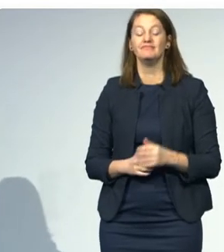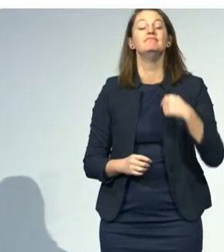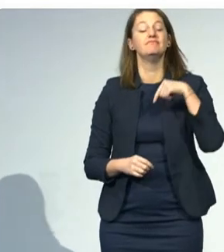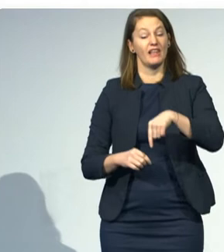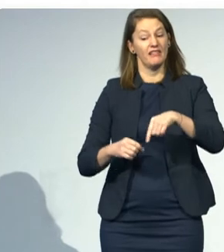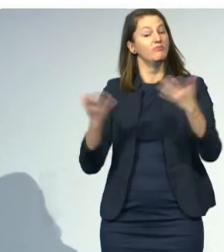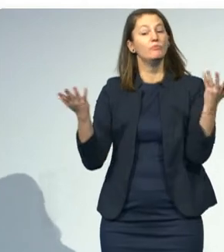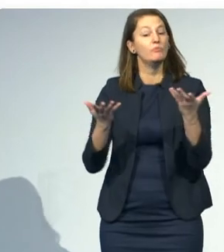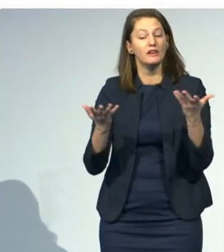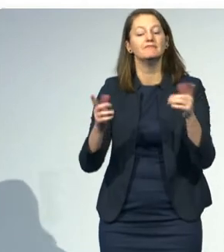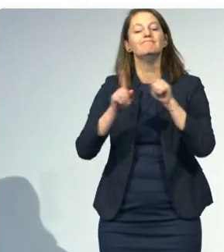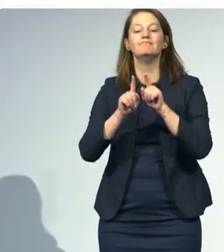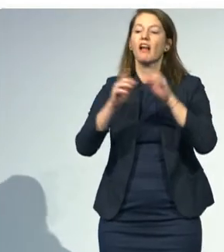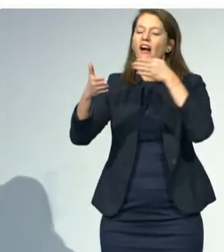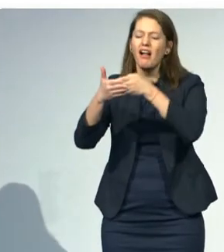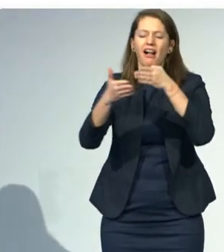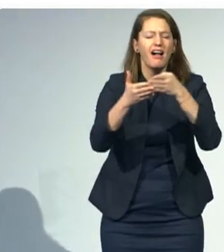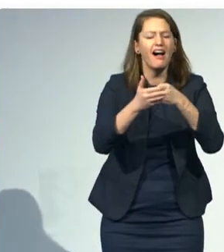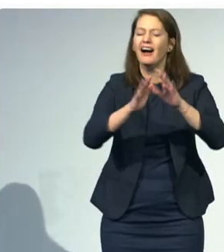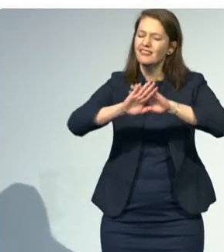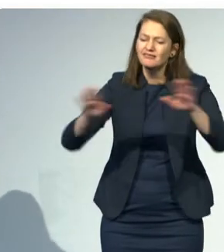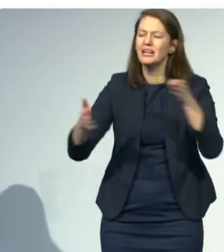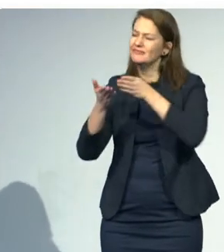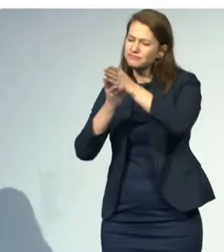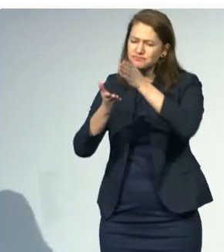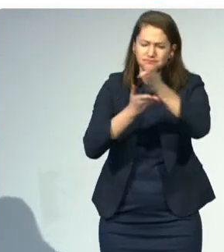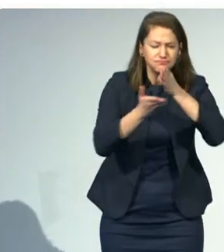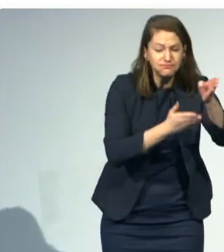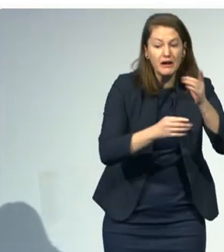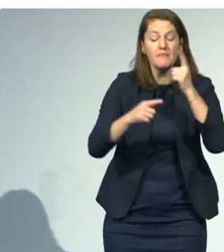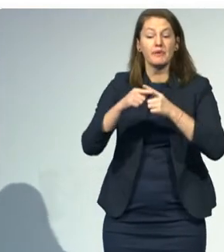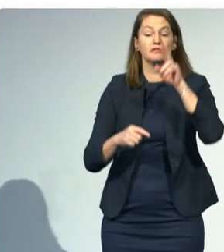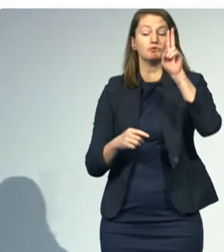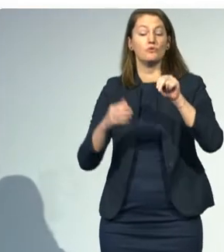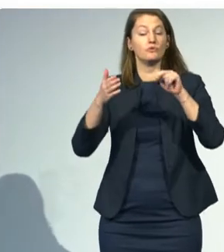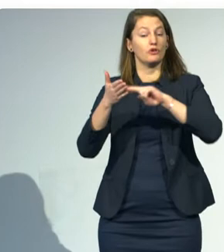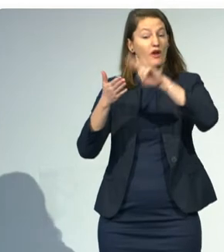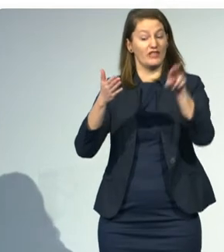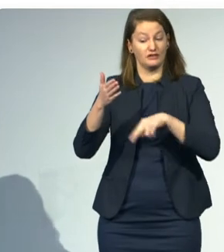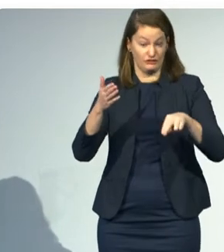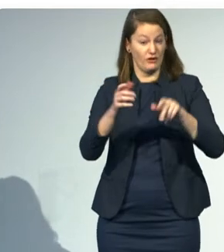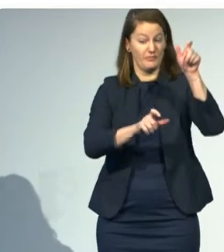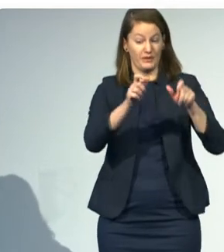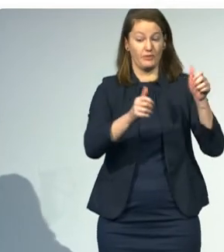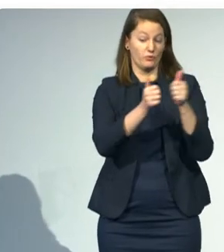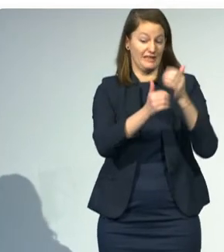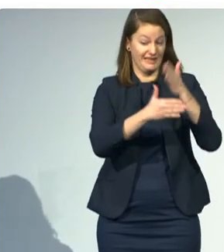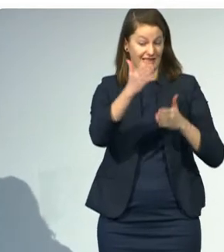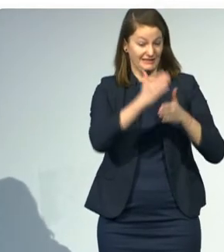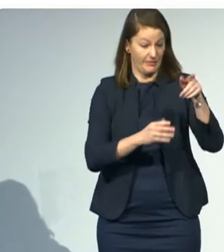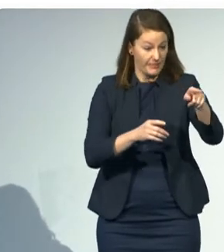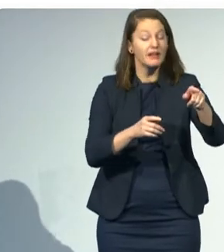Rights of Persons with Disabilities at its core. It is great to see education the focus again.